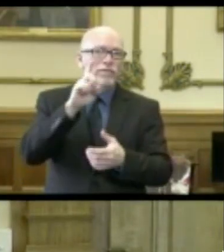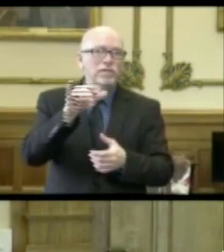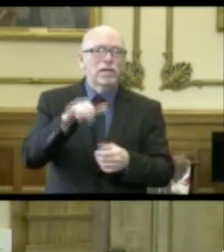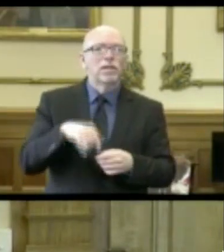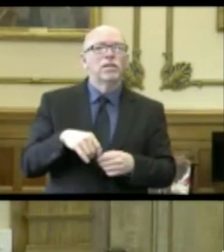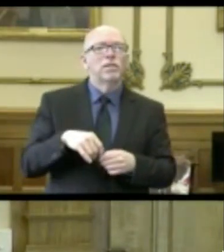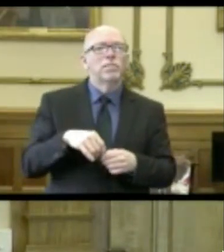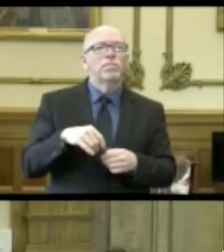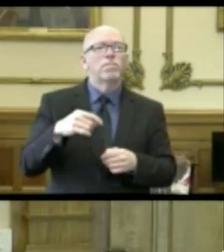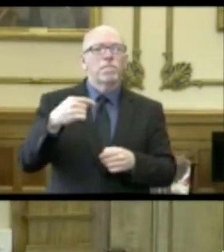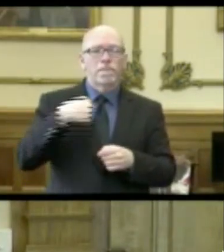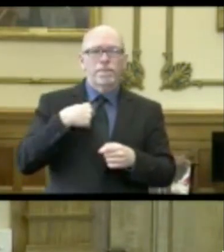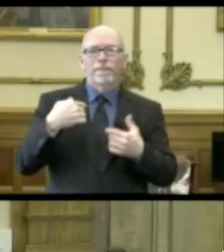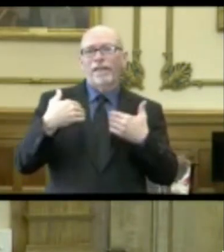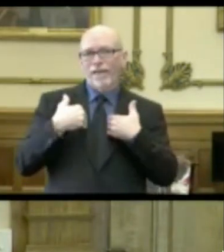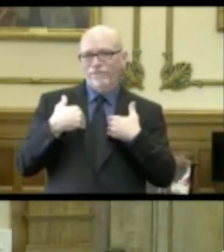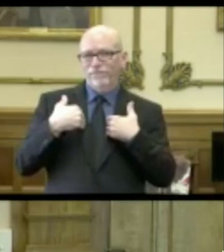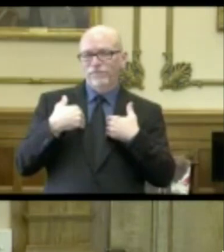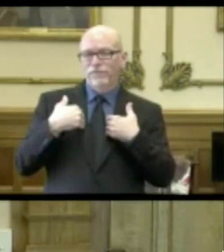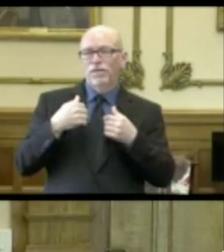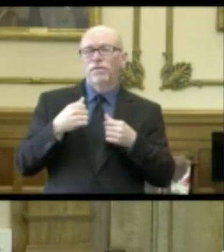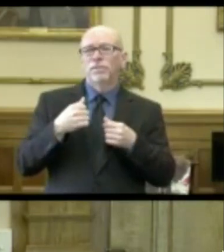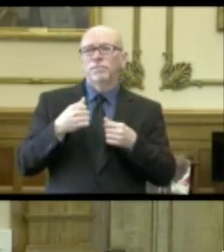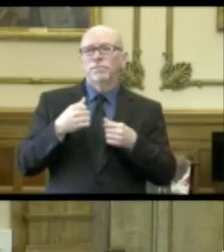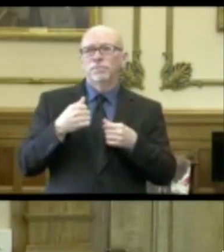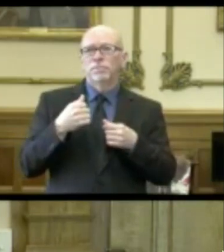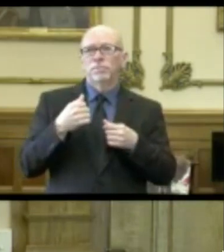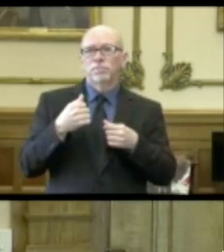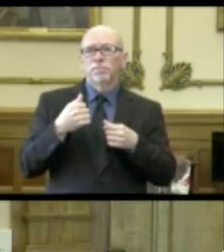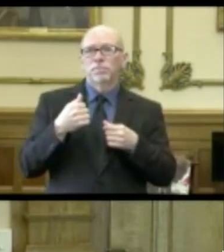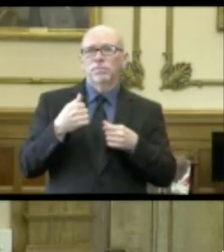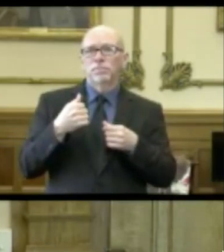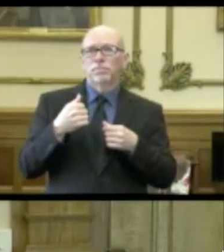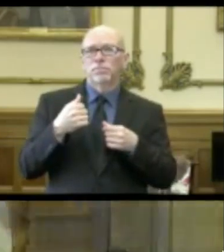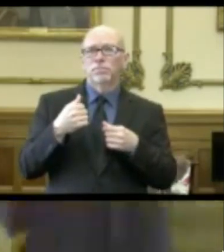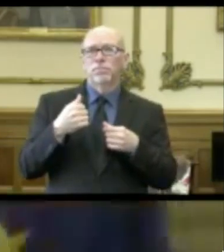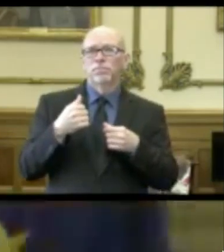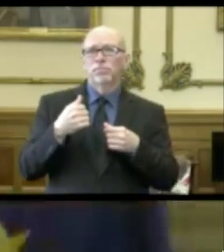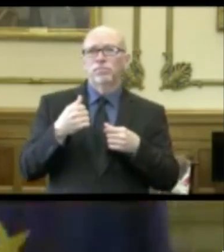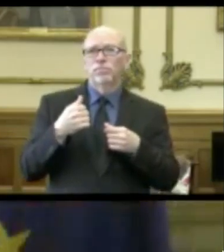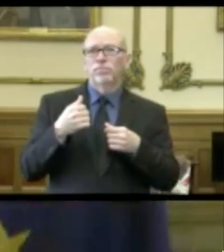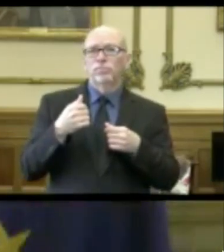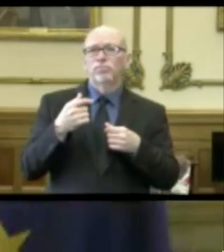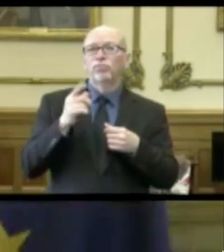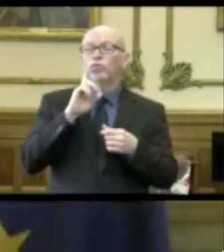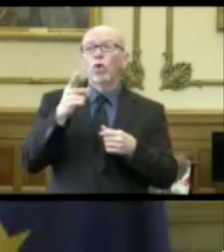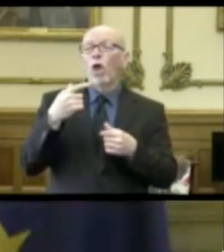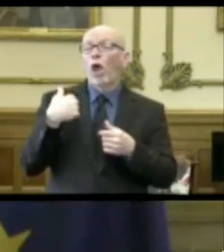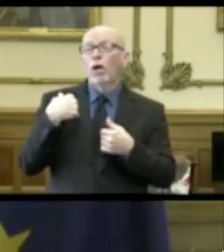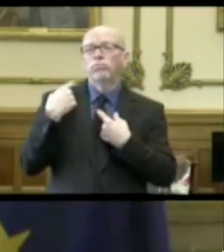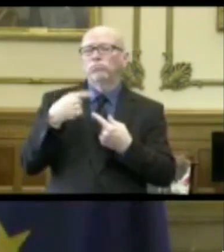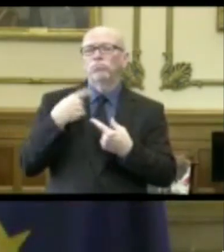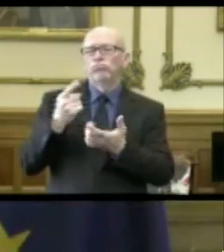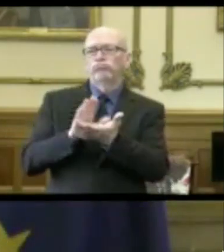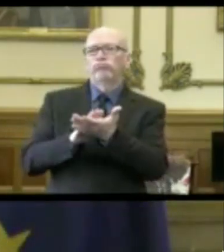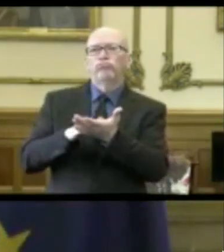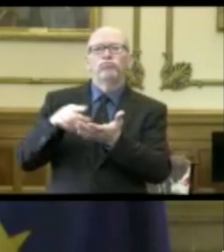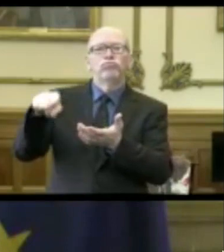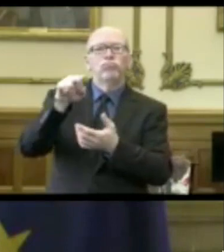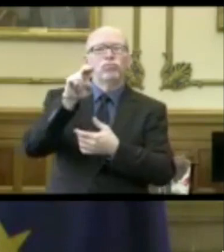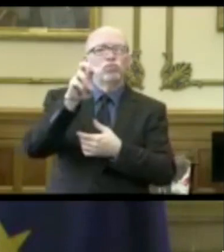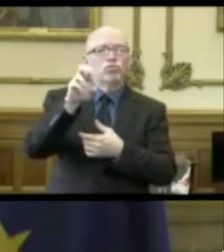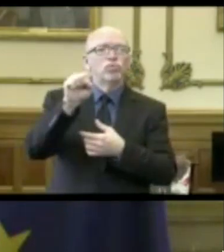I actually have praised the fourth estate for getting out the